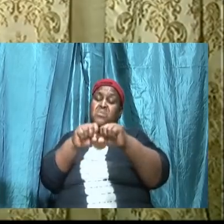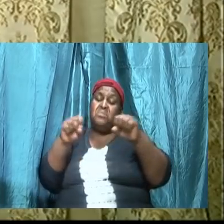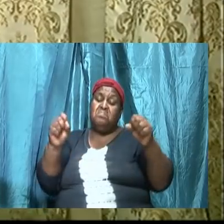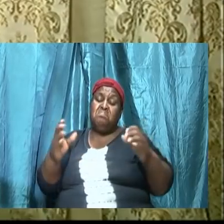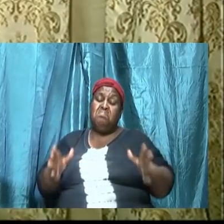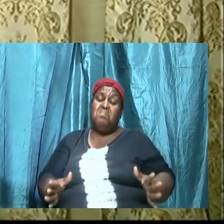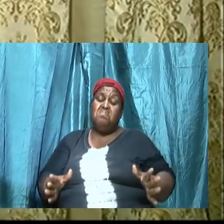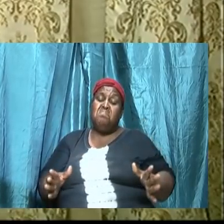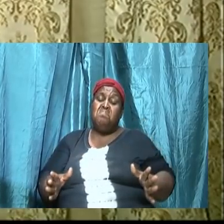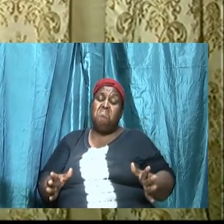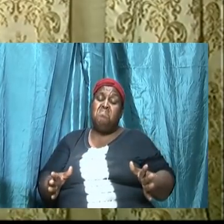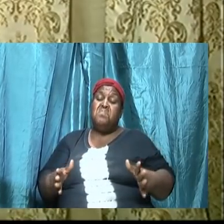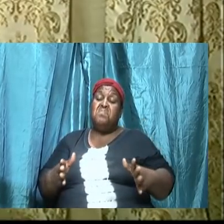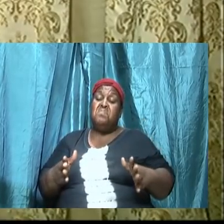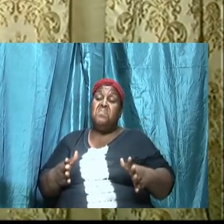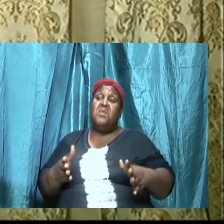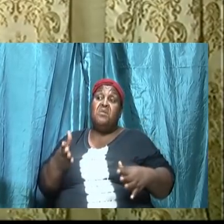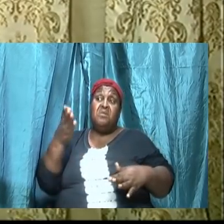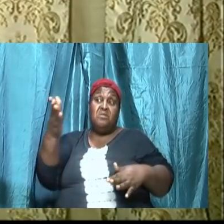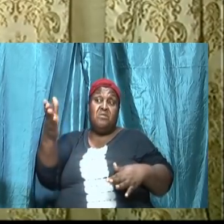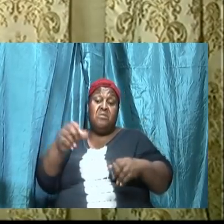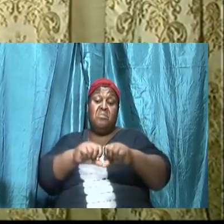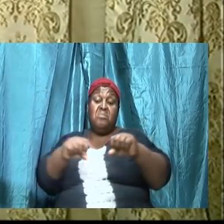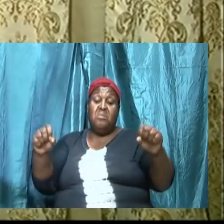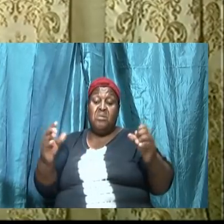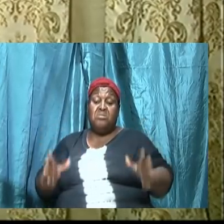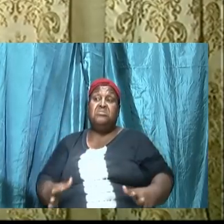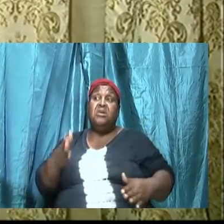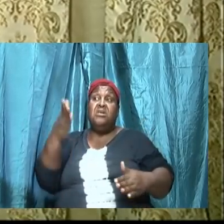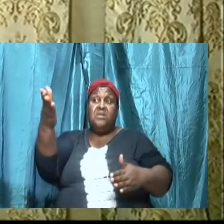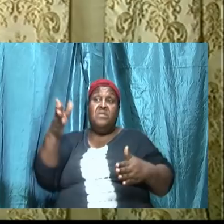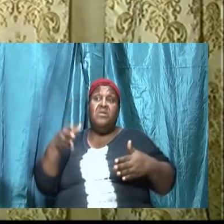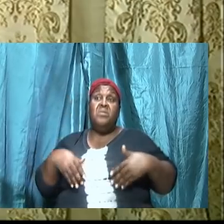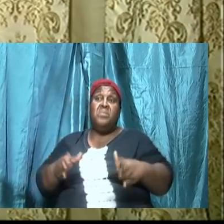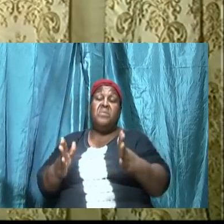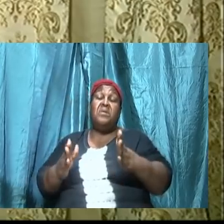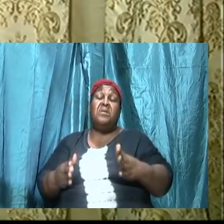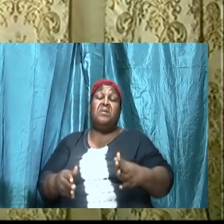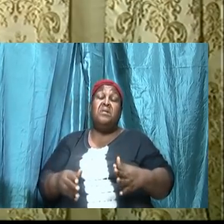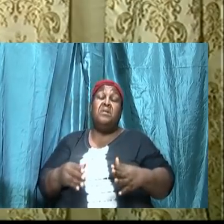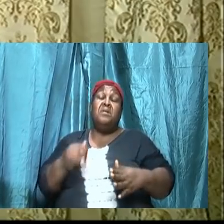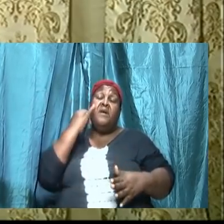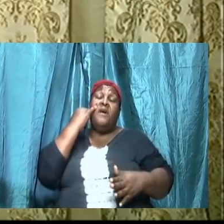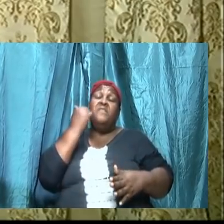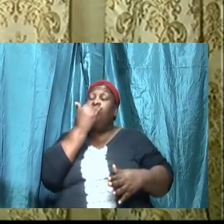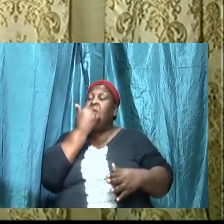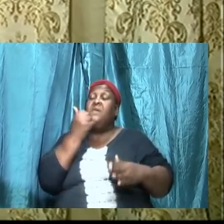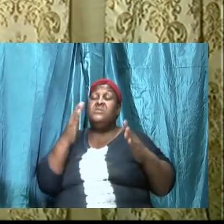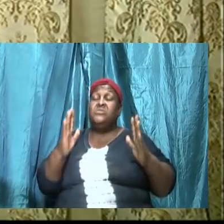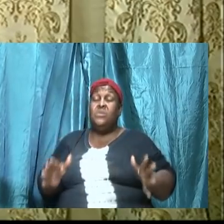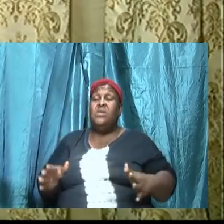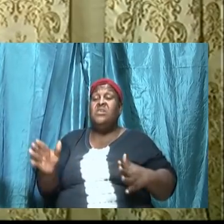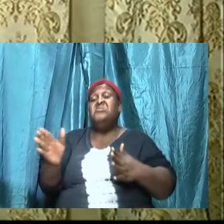their altar, their way. And they were singing and making noise,